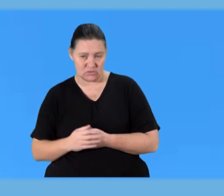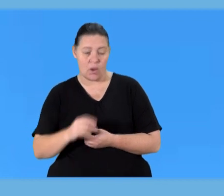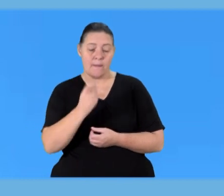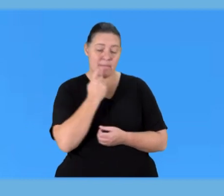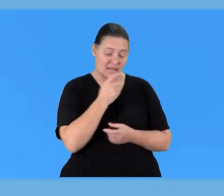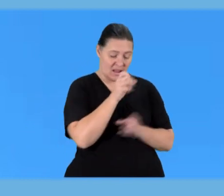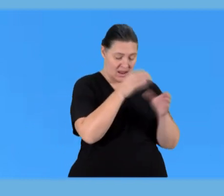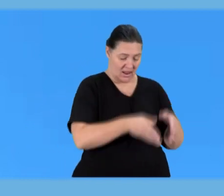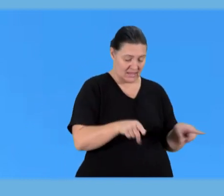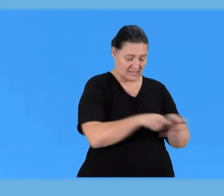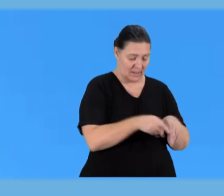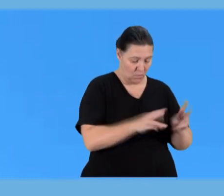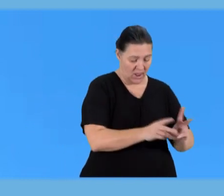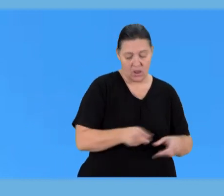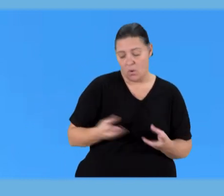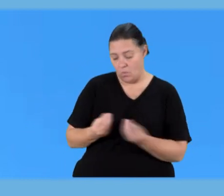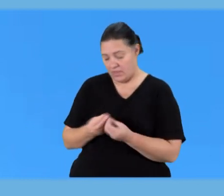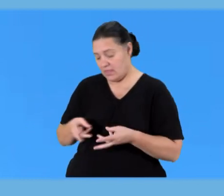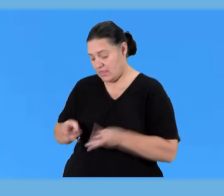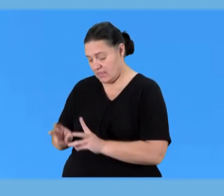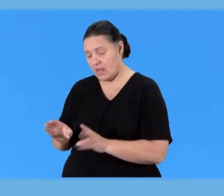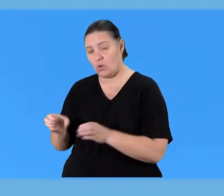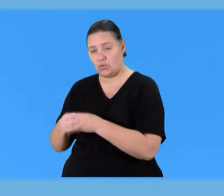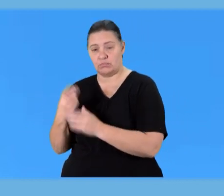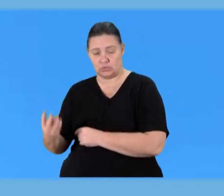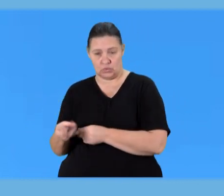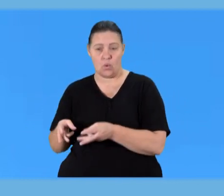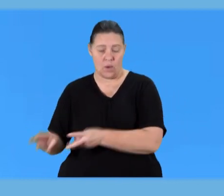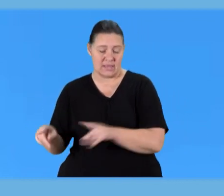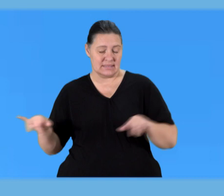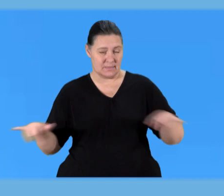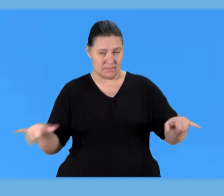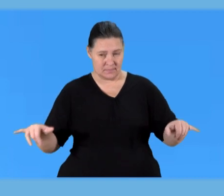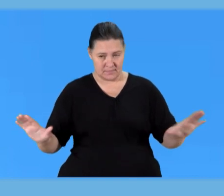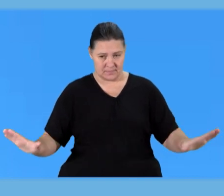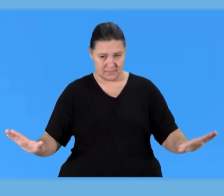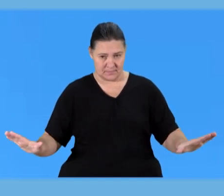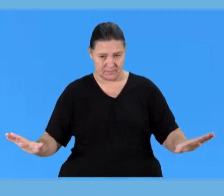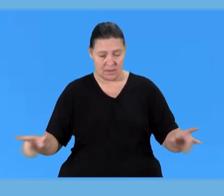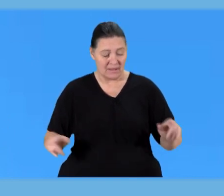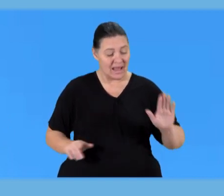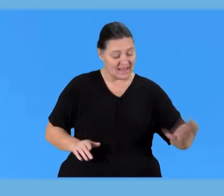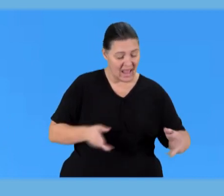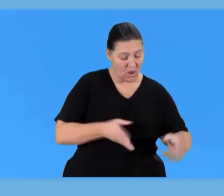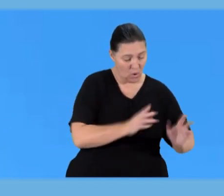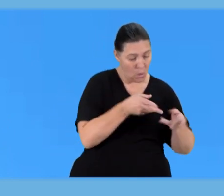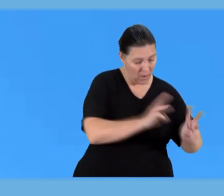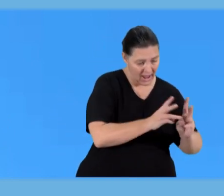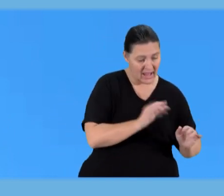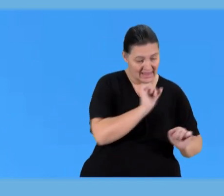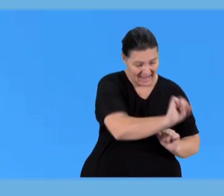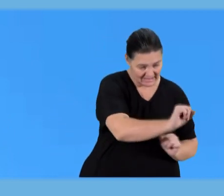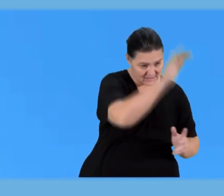one will react in the same way with oxygen and metals in group two will react in the same way with oxygen now